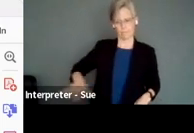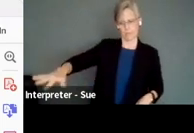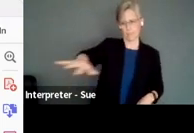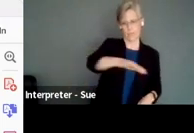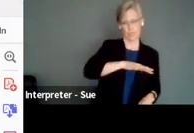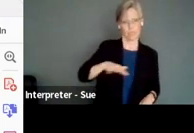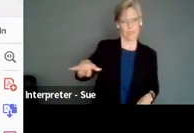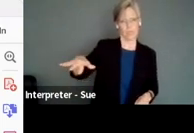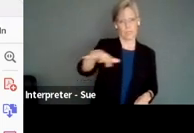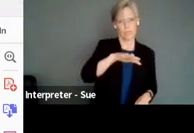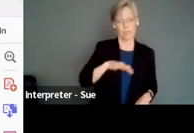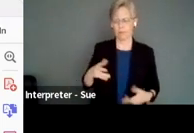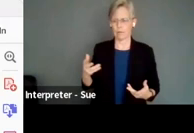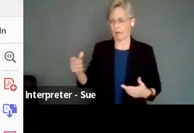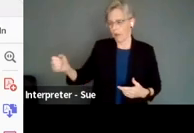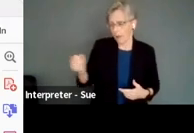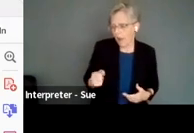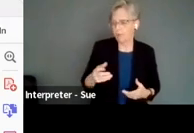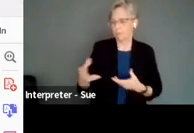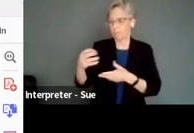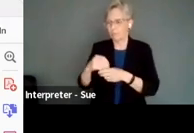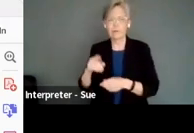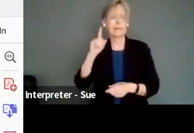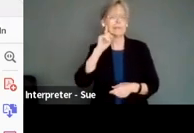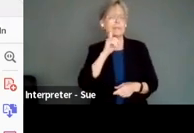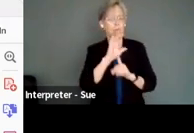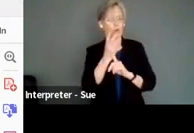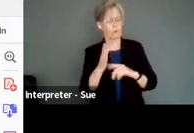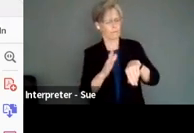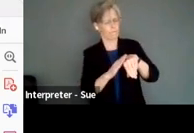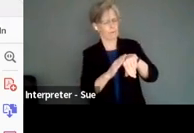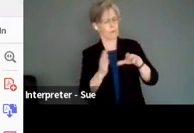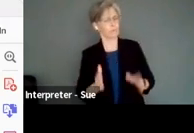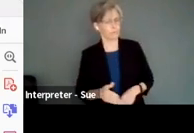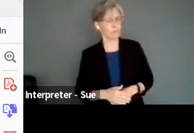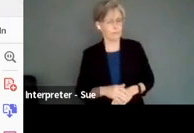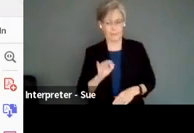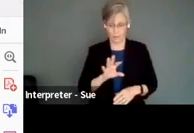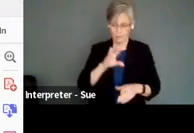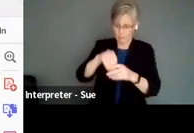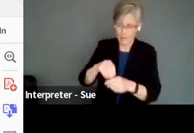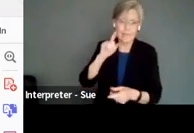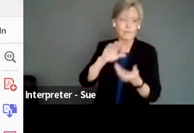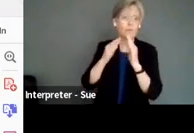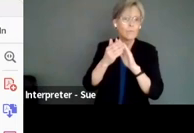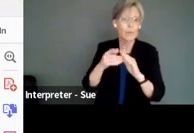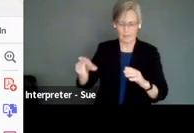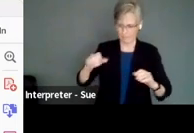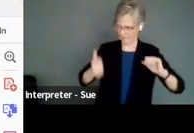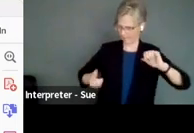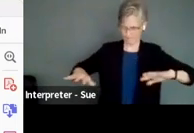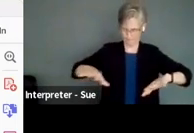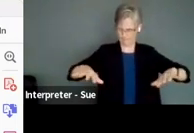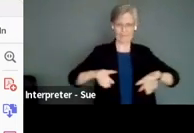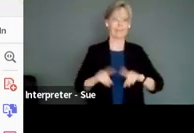potentially or talk with and engage a deaf cultural advisor. So when you're working in deaf communities, they arrange the space differently. So